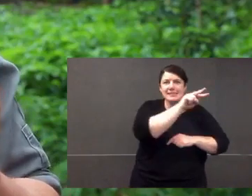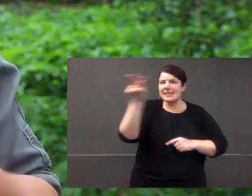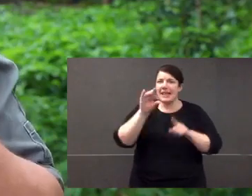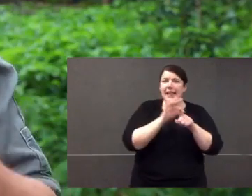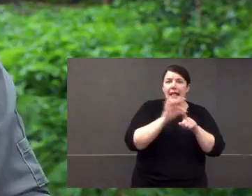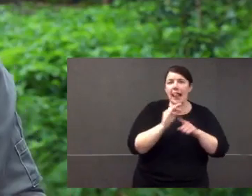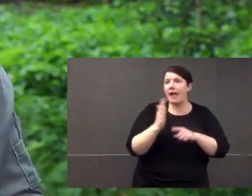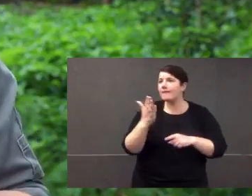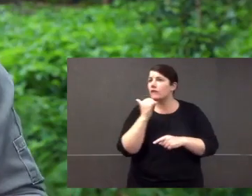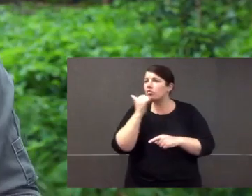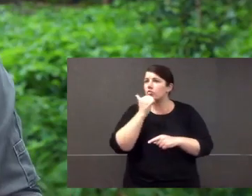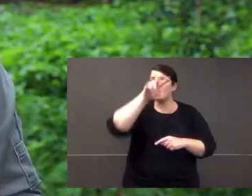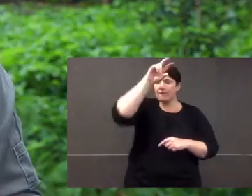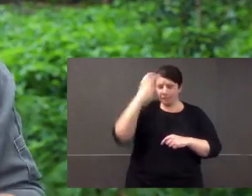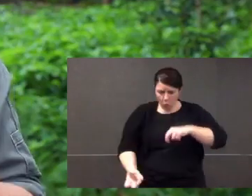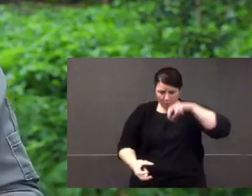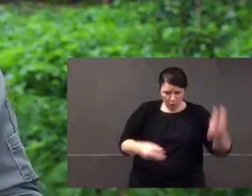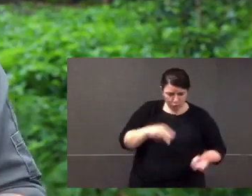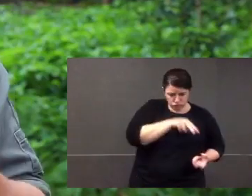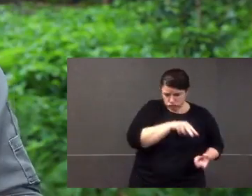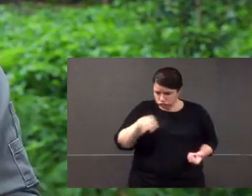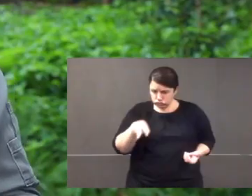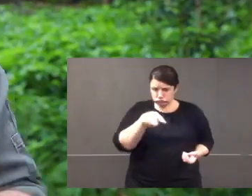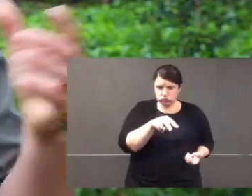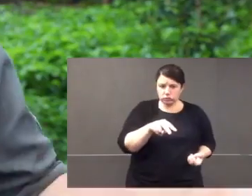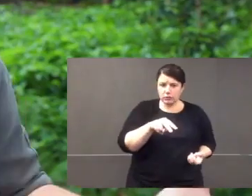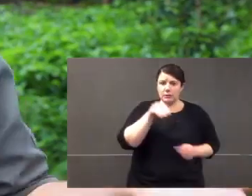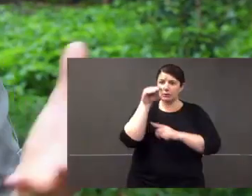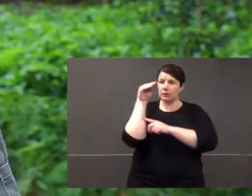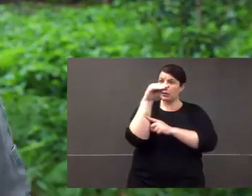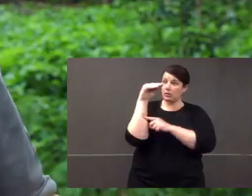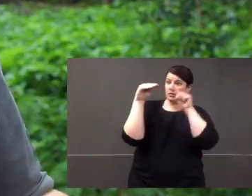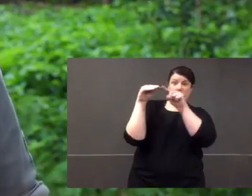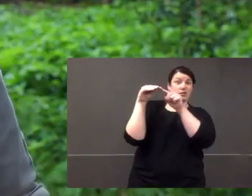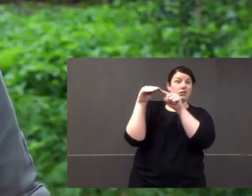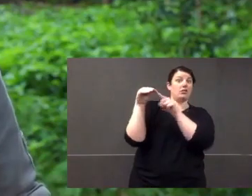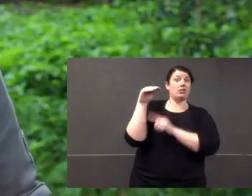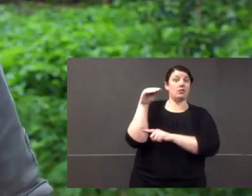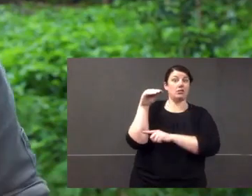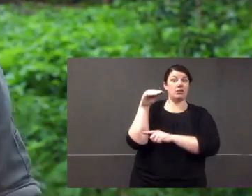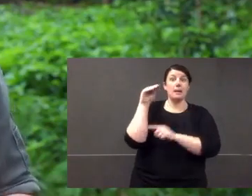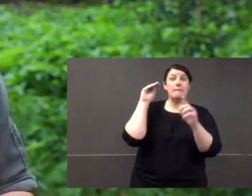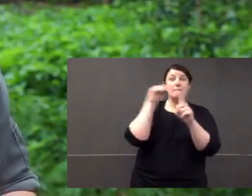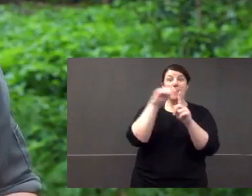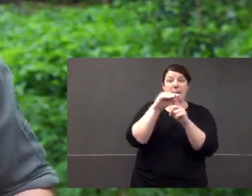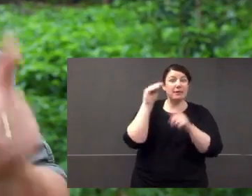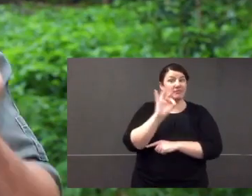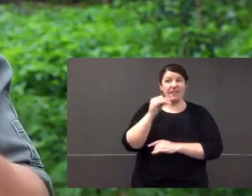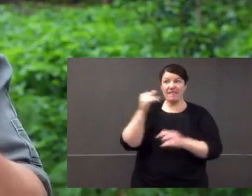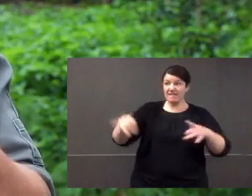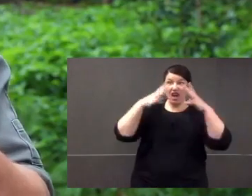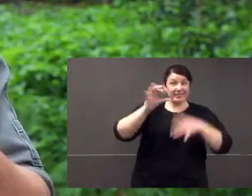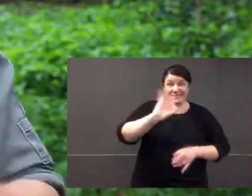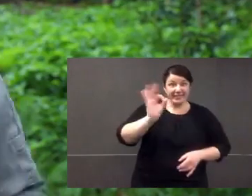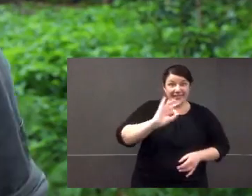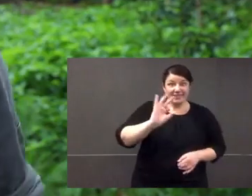eyeball and they can really pick colors out, different fruits and berries and things that fall to the ground in the forest. The beak has one